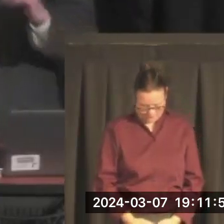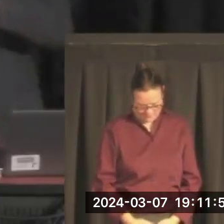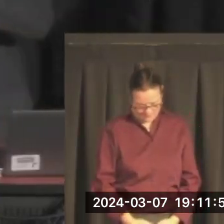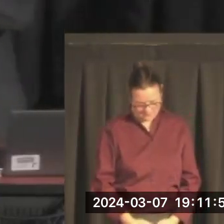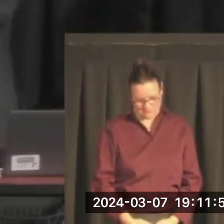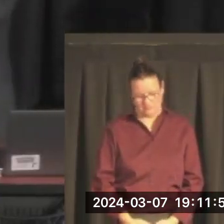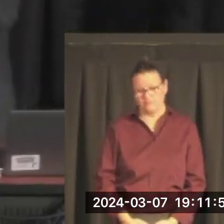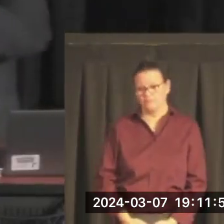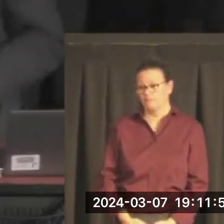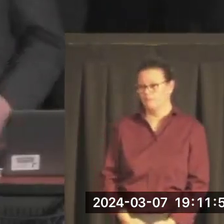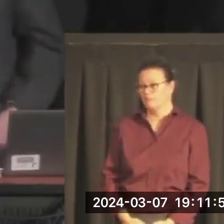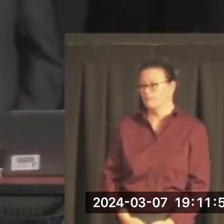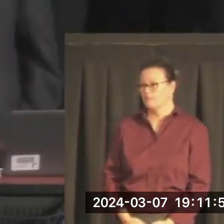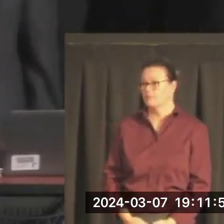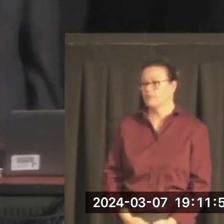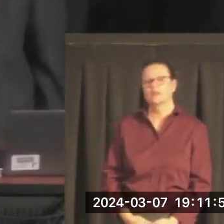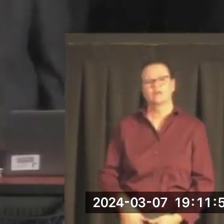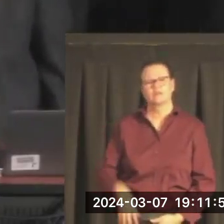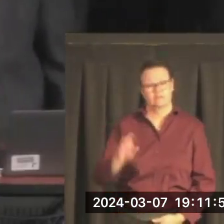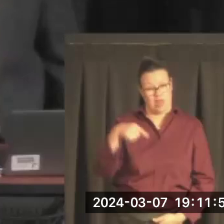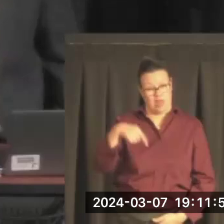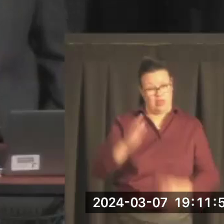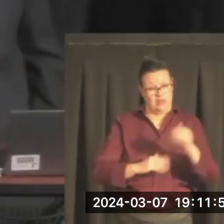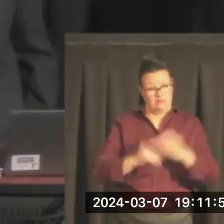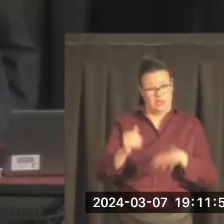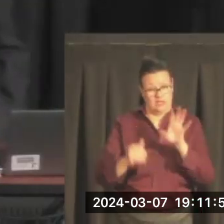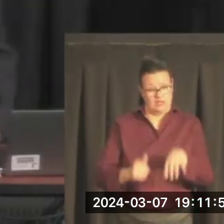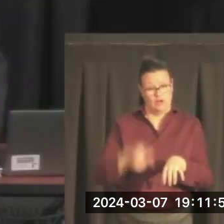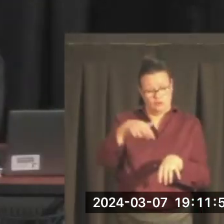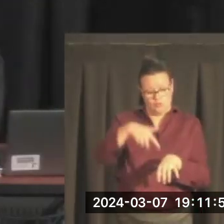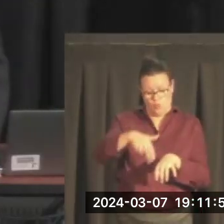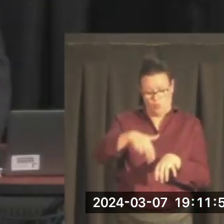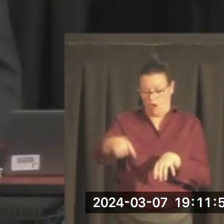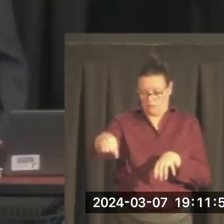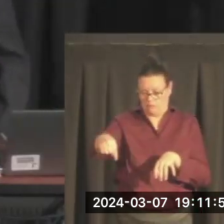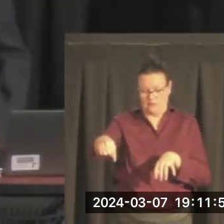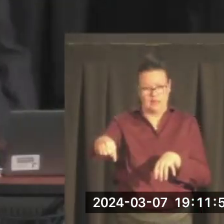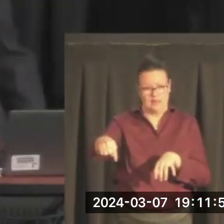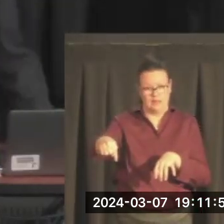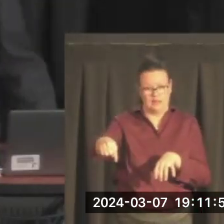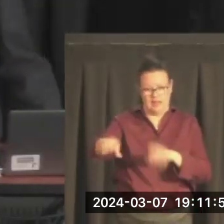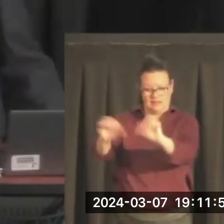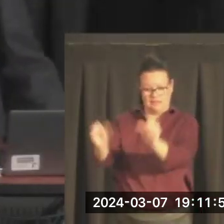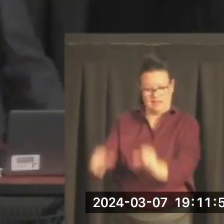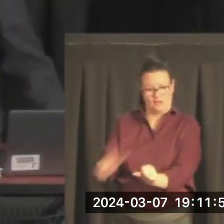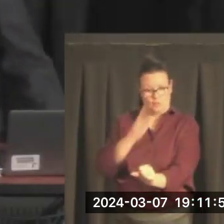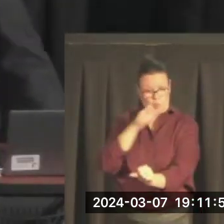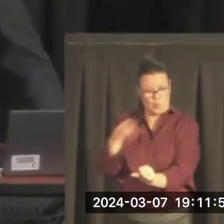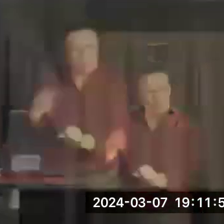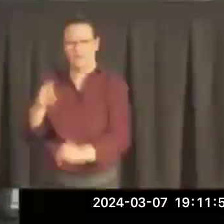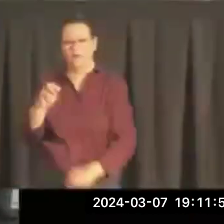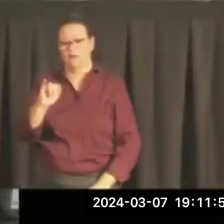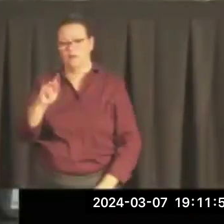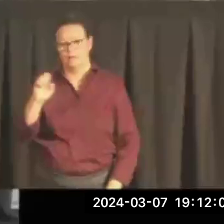If you walk just a few yards outside of this building, you would see a statue of Mike and Maureen Mansfield.